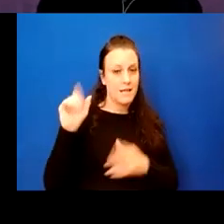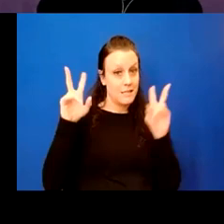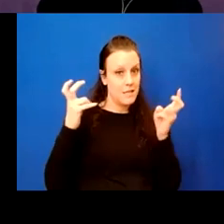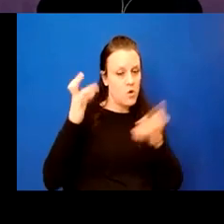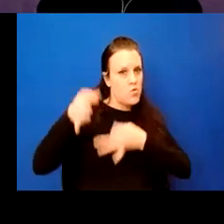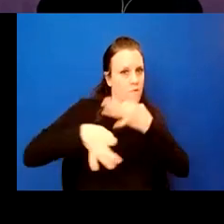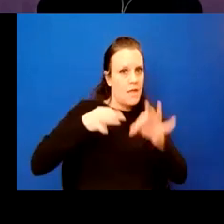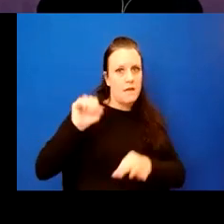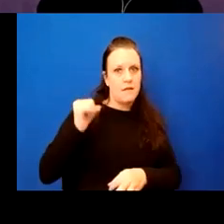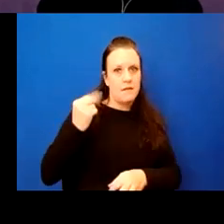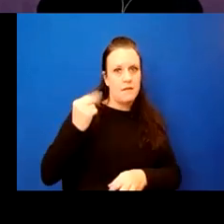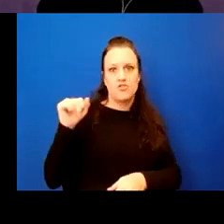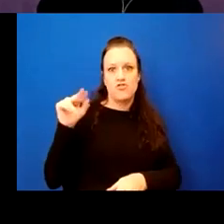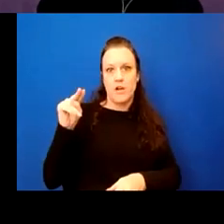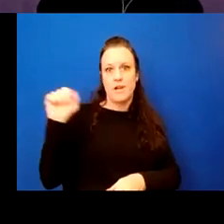the Sheridan S curve?